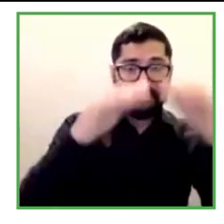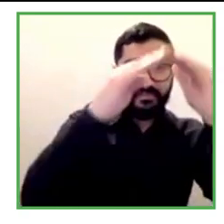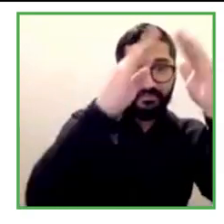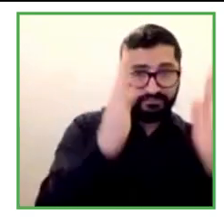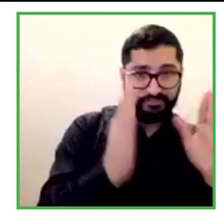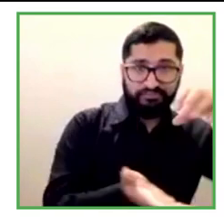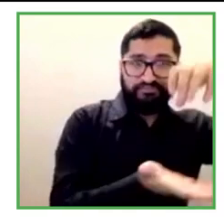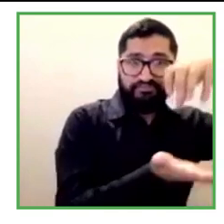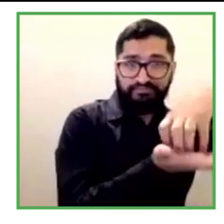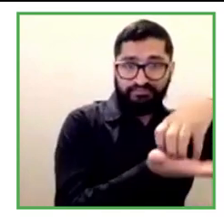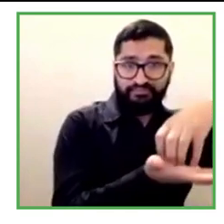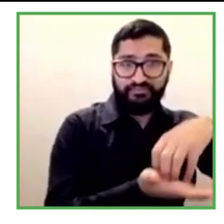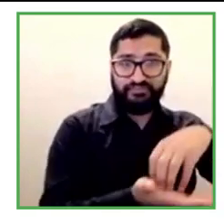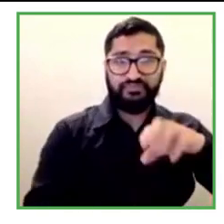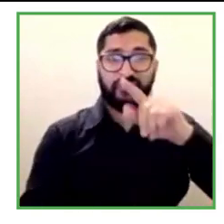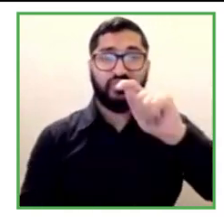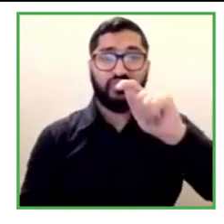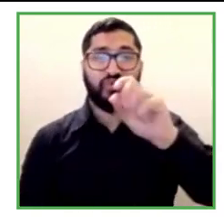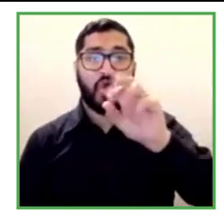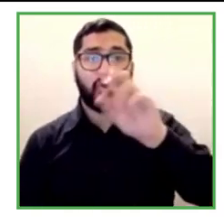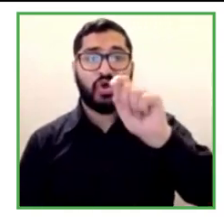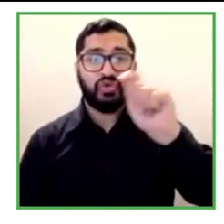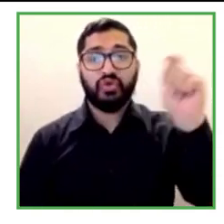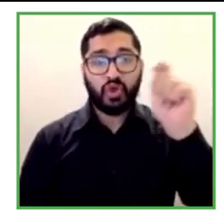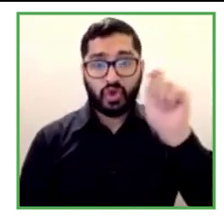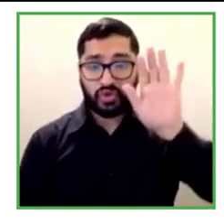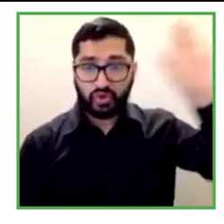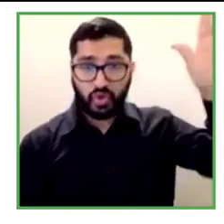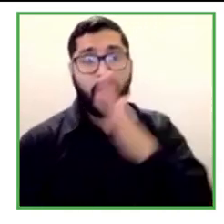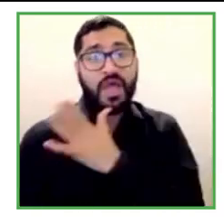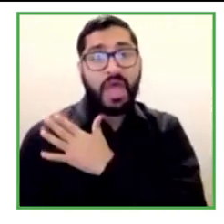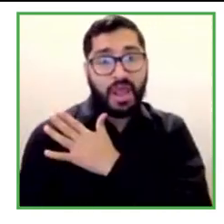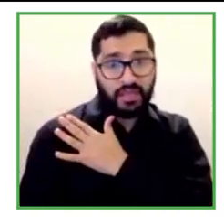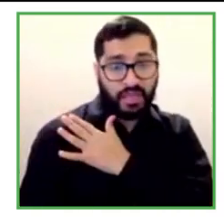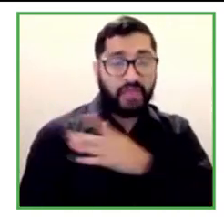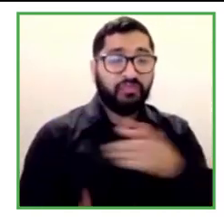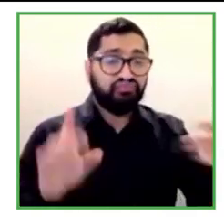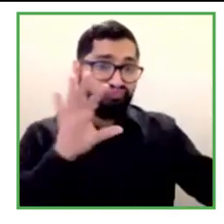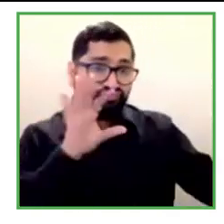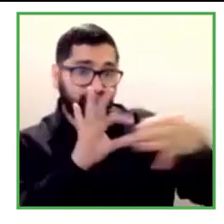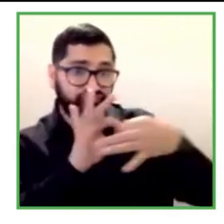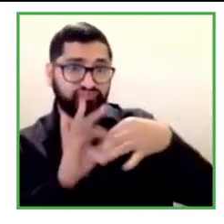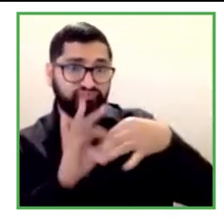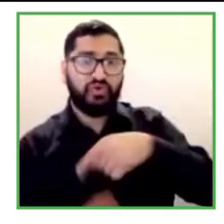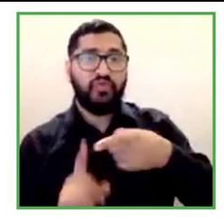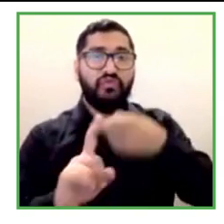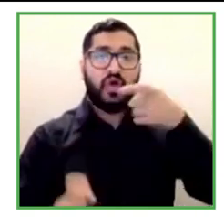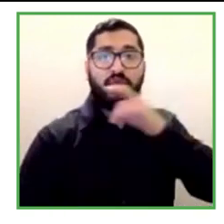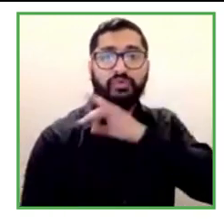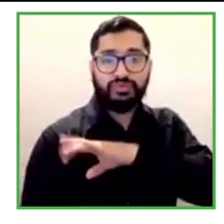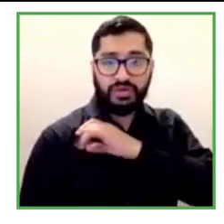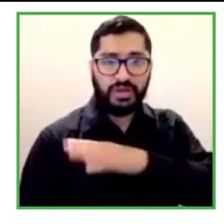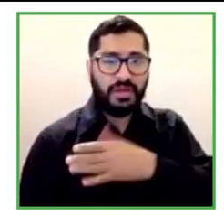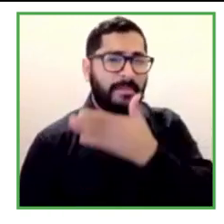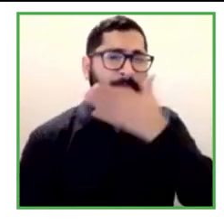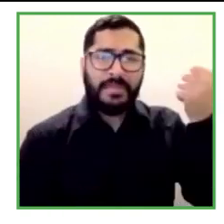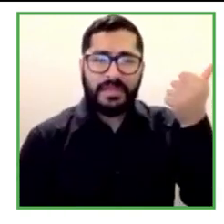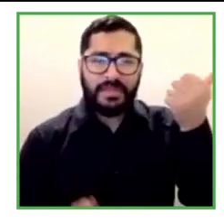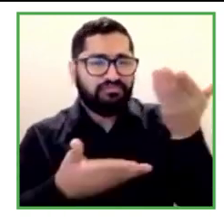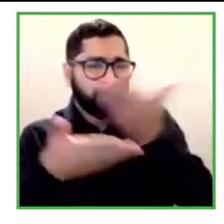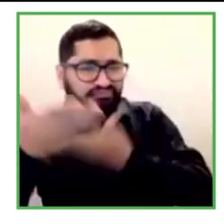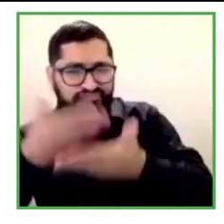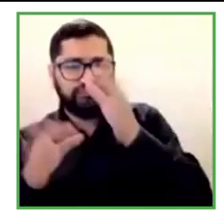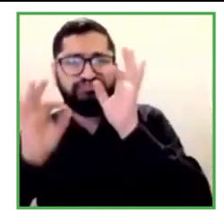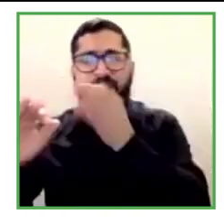developing and along with our digital bank in Chile and Santiago, we're developing accessibility improvements to our digital